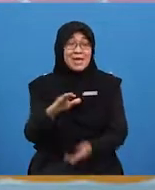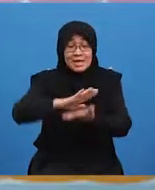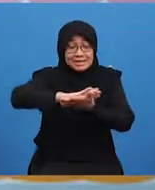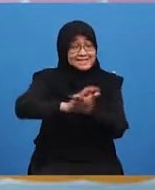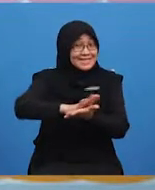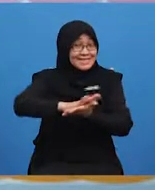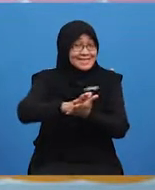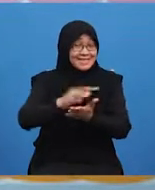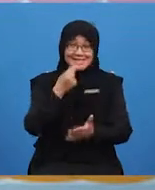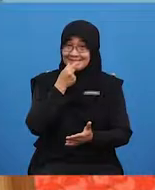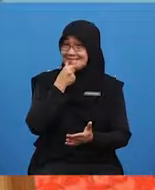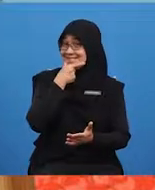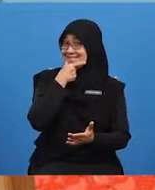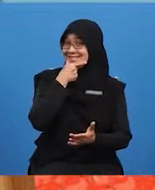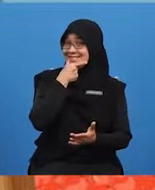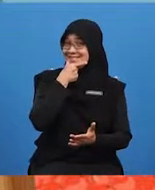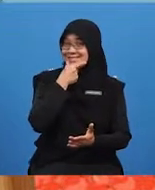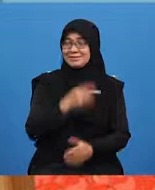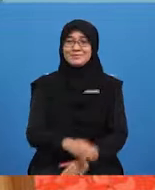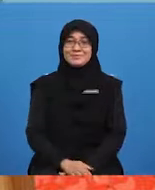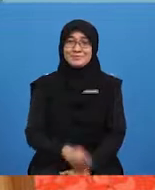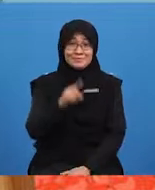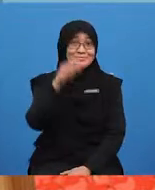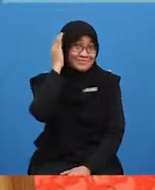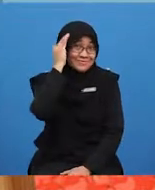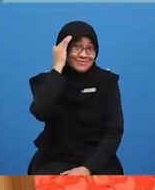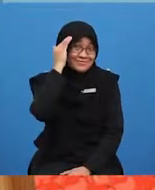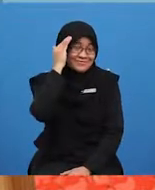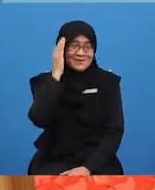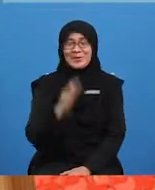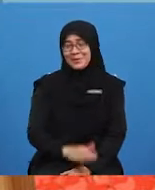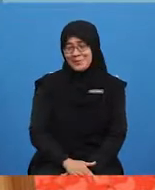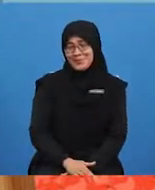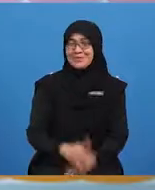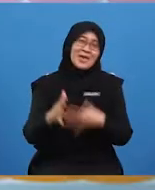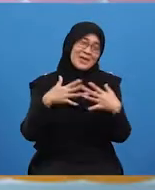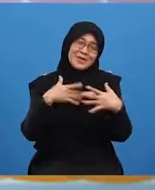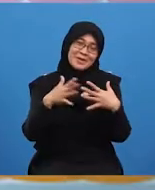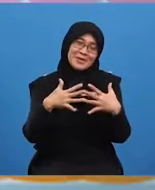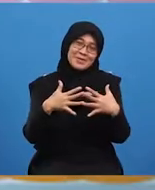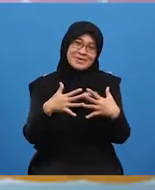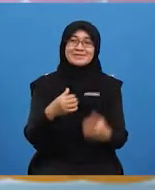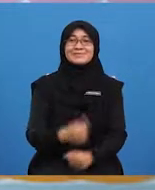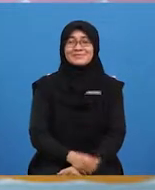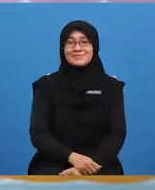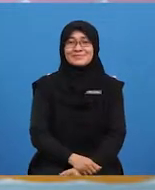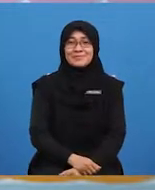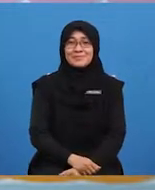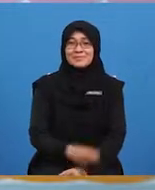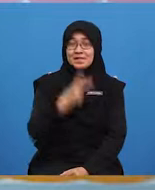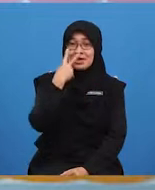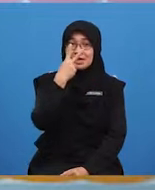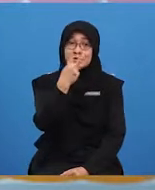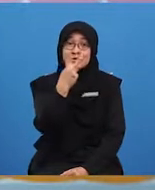Do you get it? You don't? Well, no sweat. Well, boys and girls, look